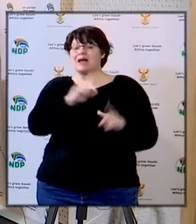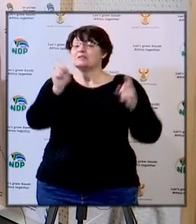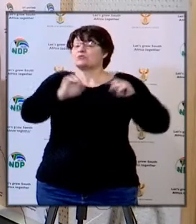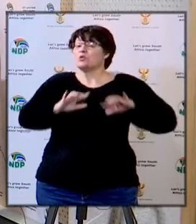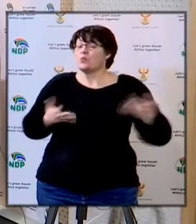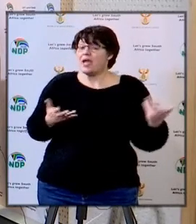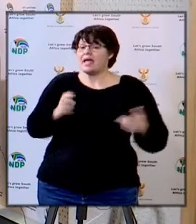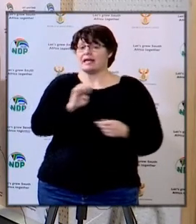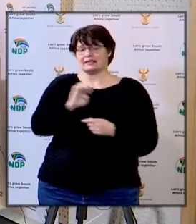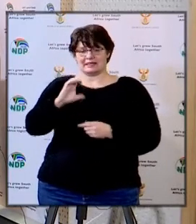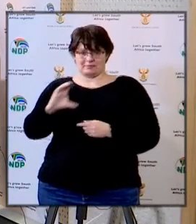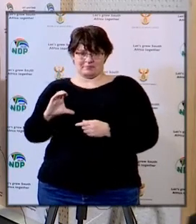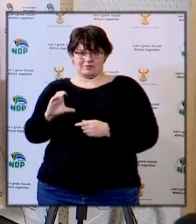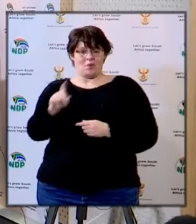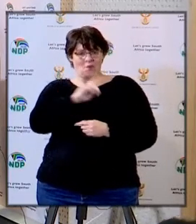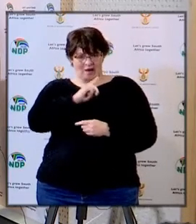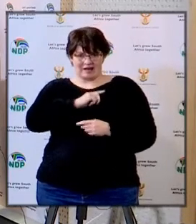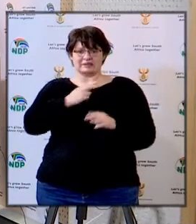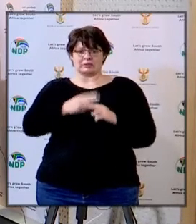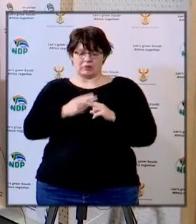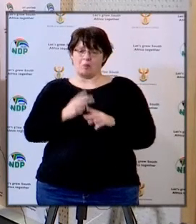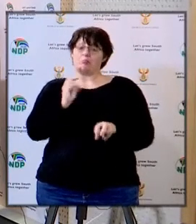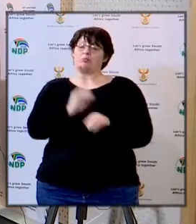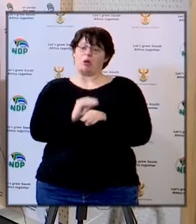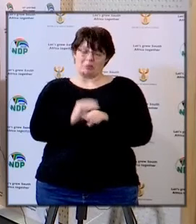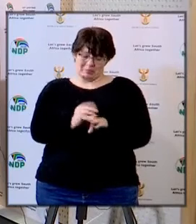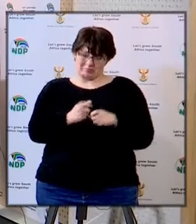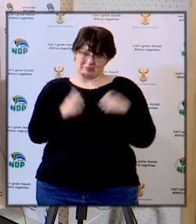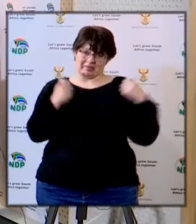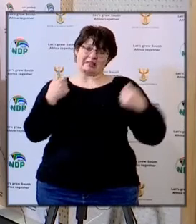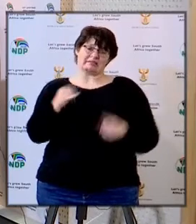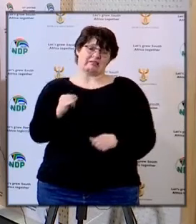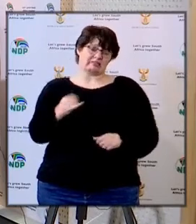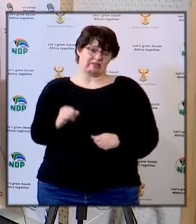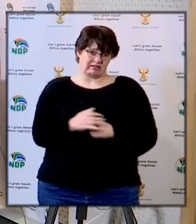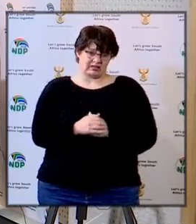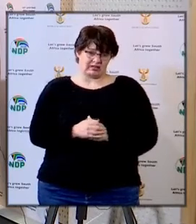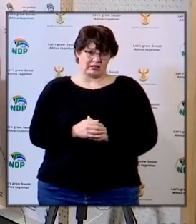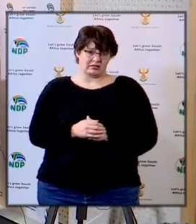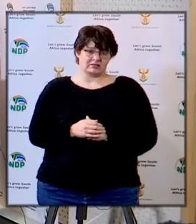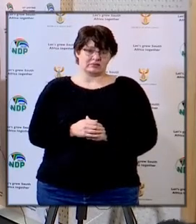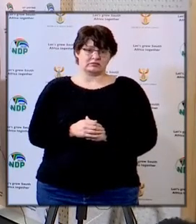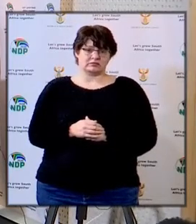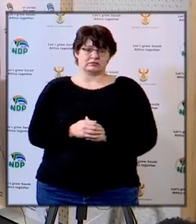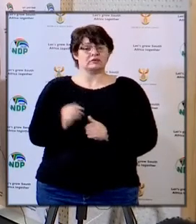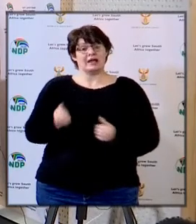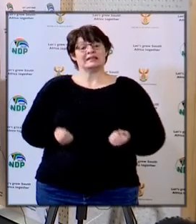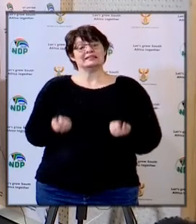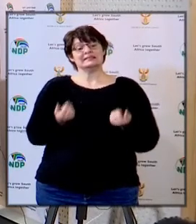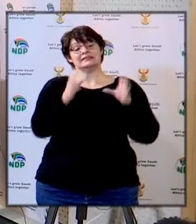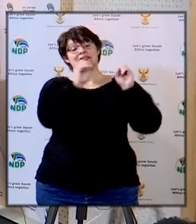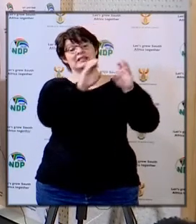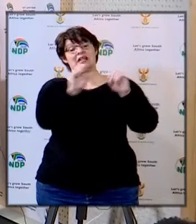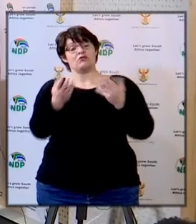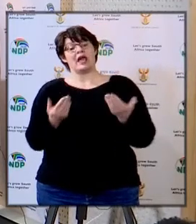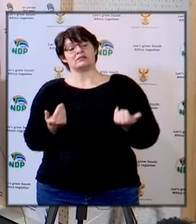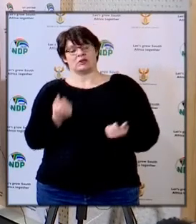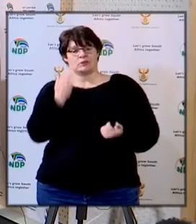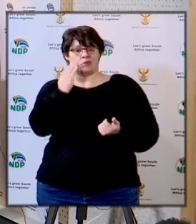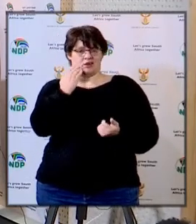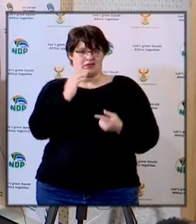in the eastern cape where sanitation is still a huge issue and when can they expect the deliveries